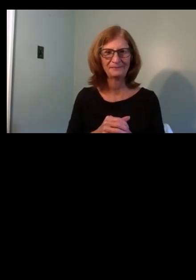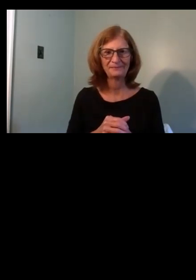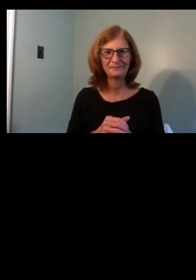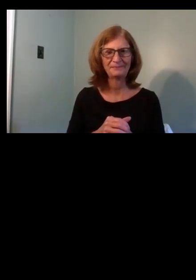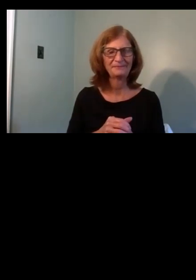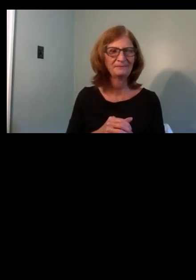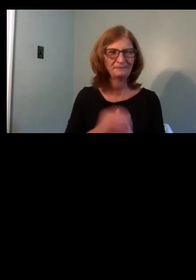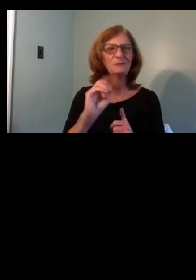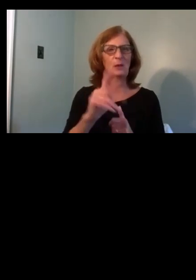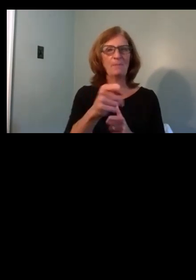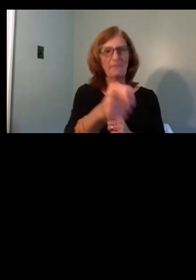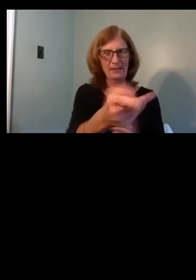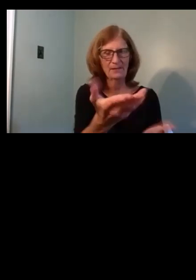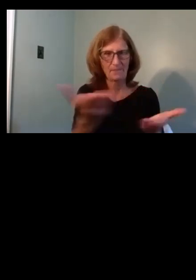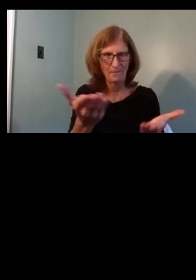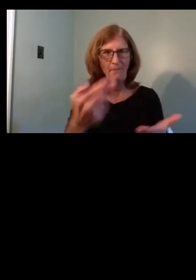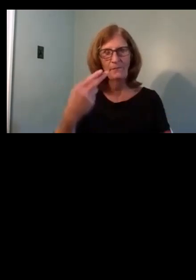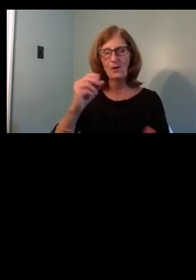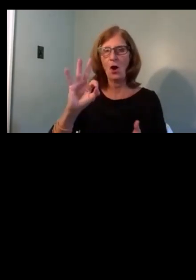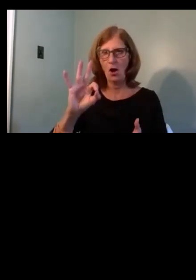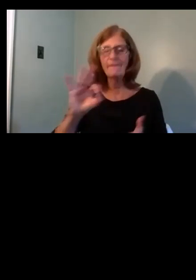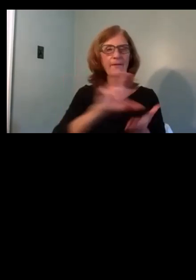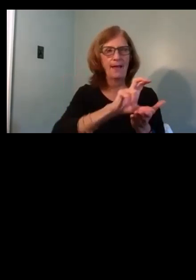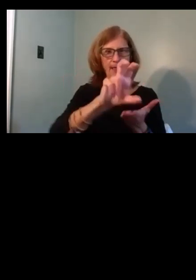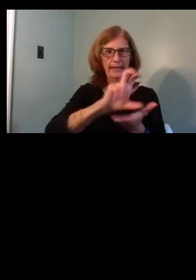So, here is the Hoff allocation plan.